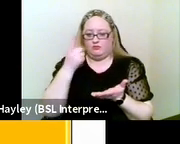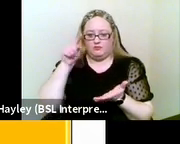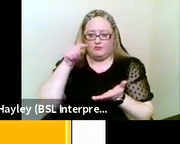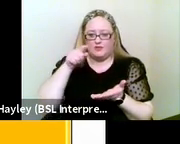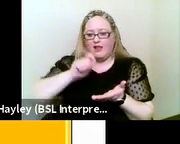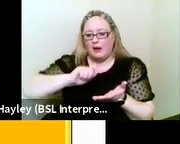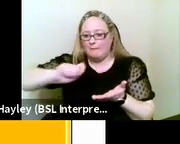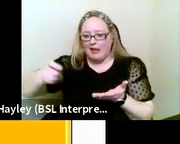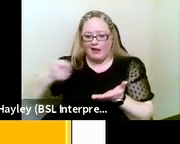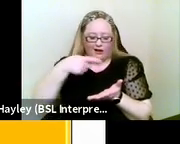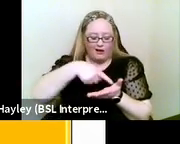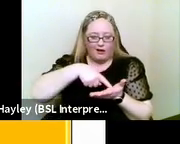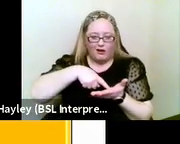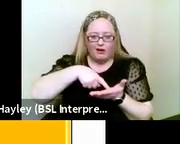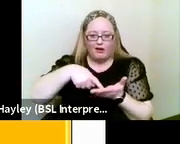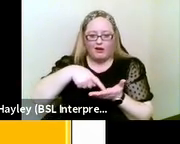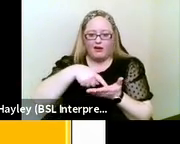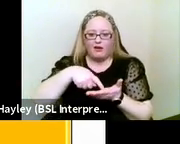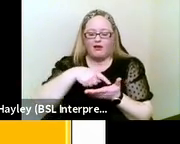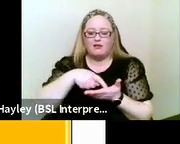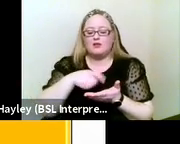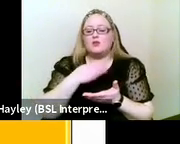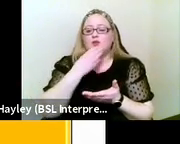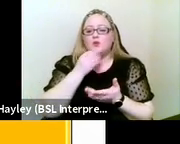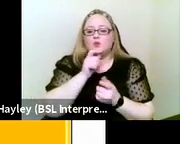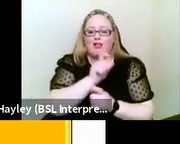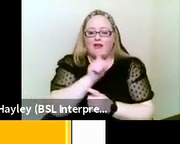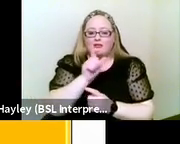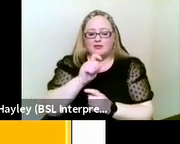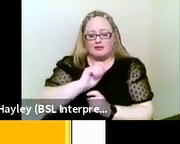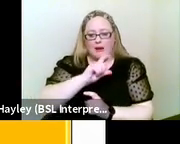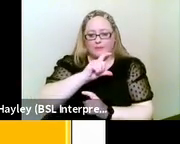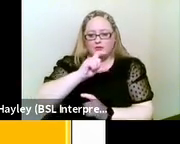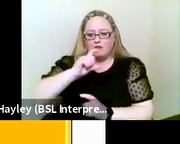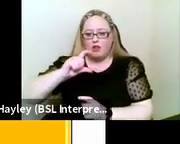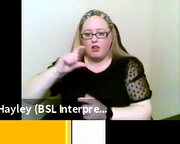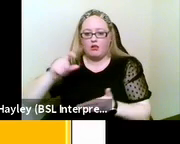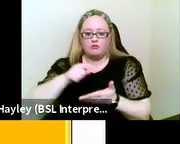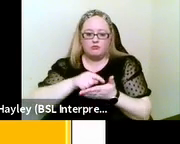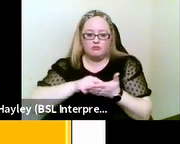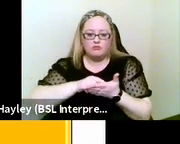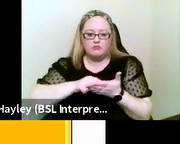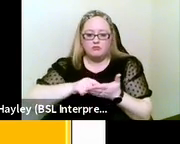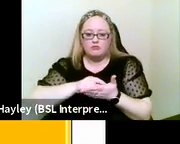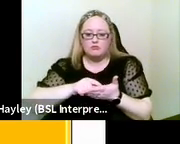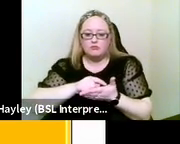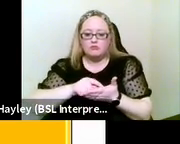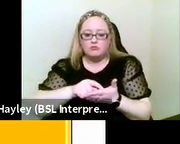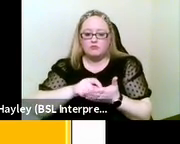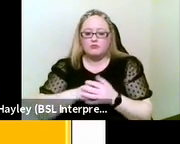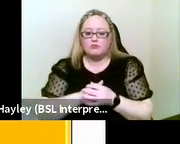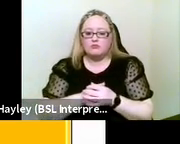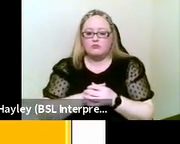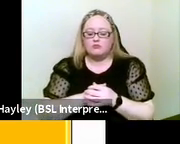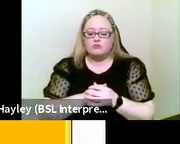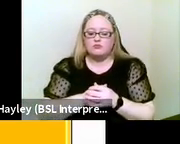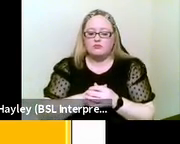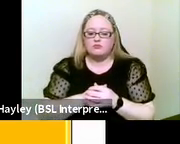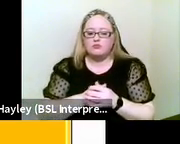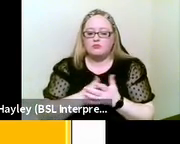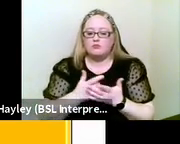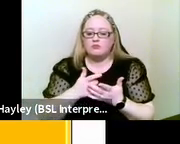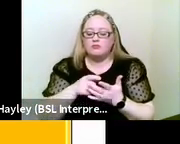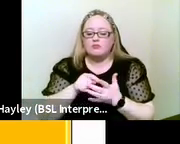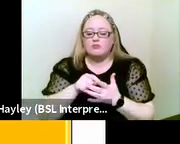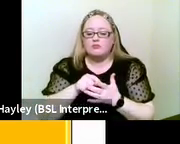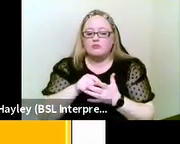and draws block capital letters on the hand of the deafblind person who receives